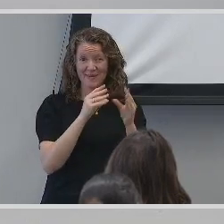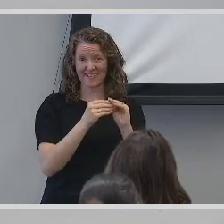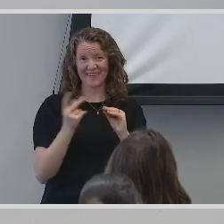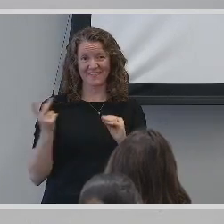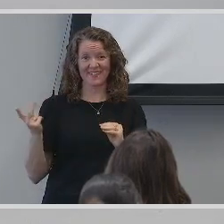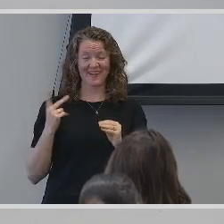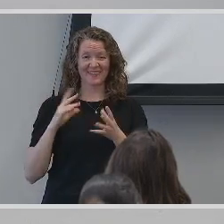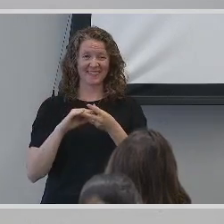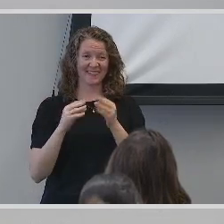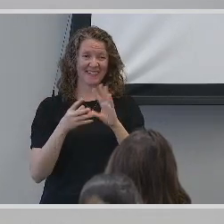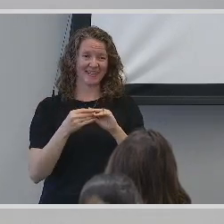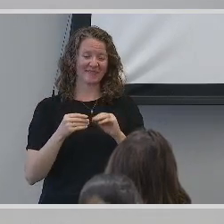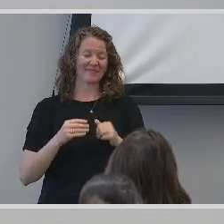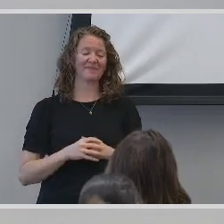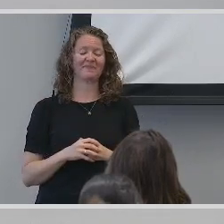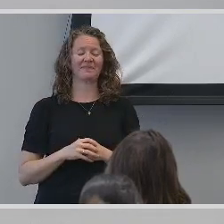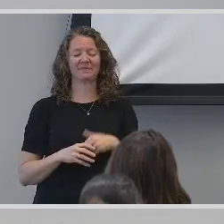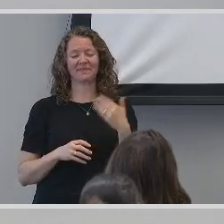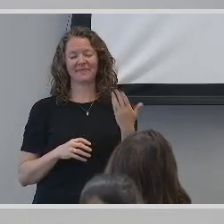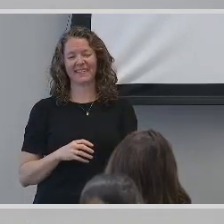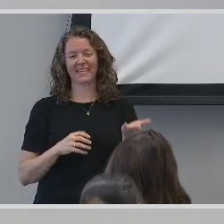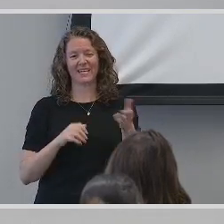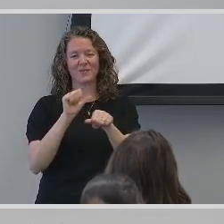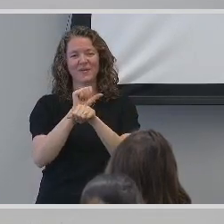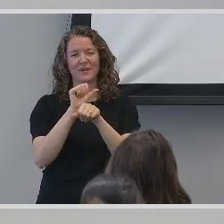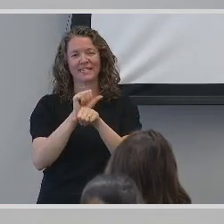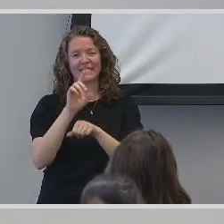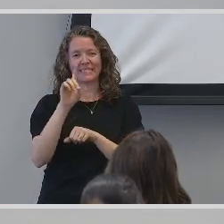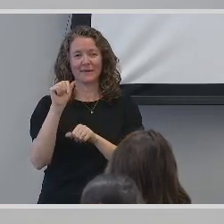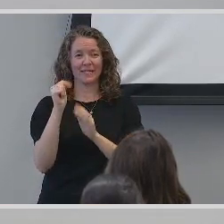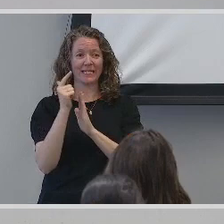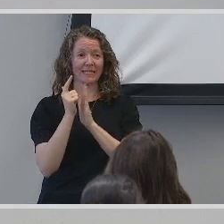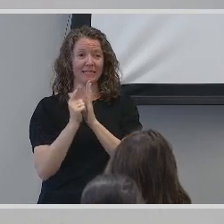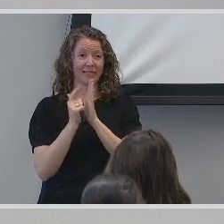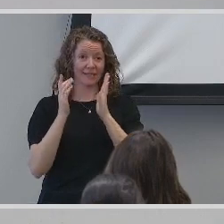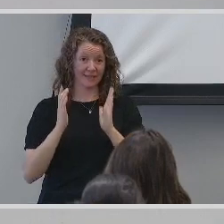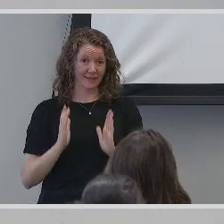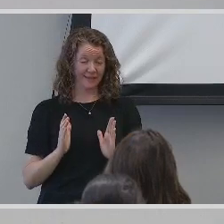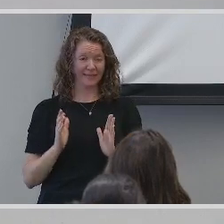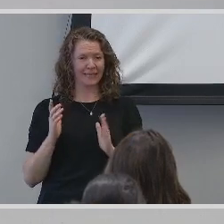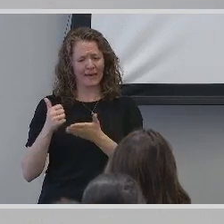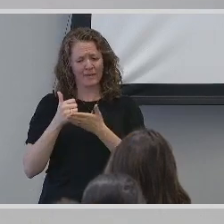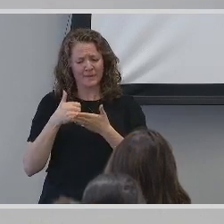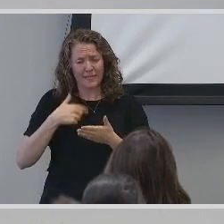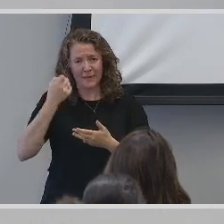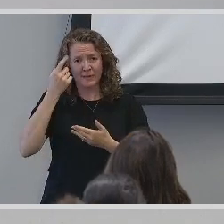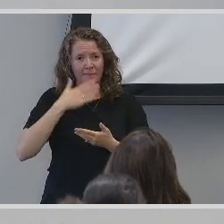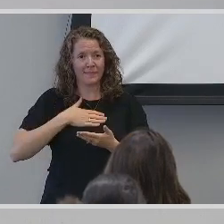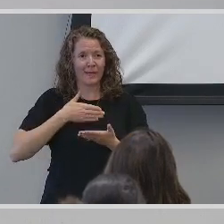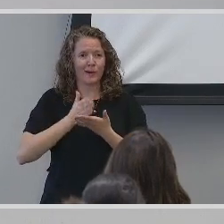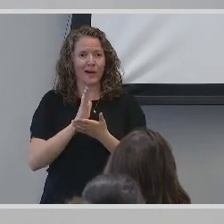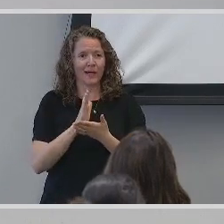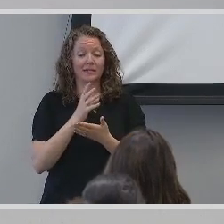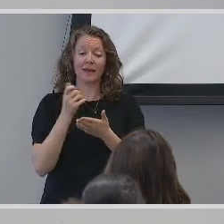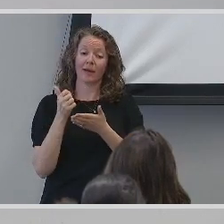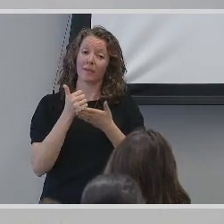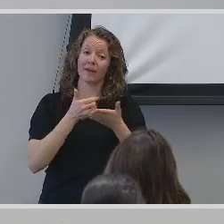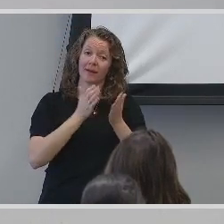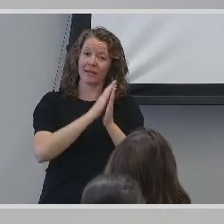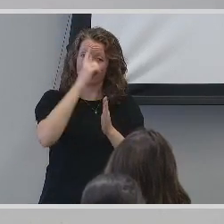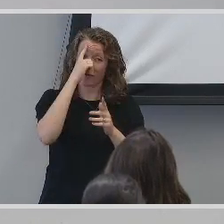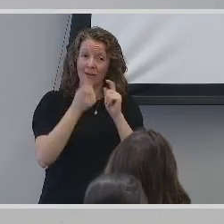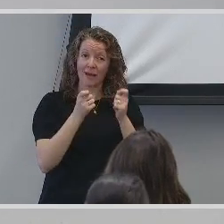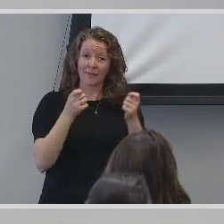who works as a disability litigator, helps me understand my rights, how to seek accommodations in different places, and when to